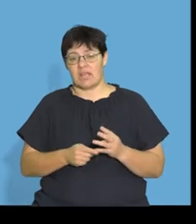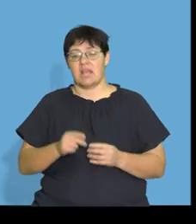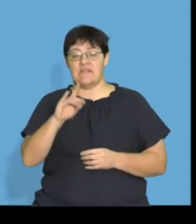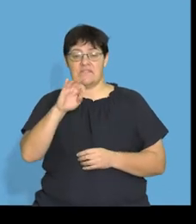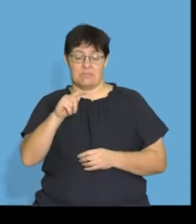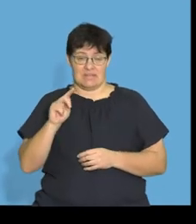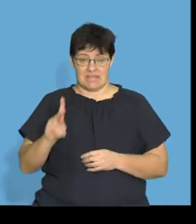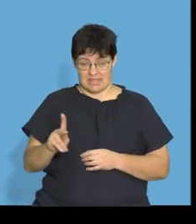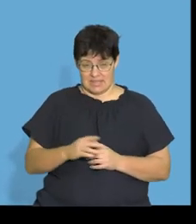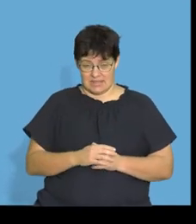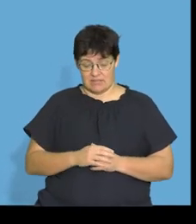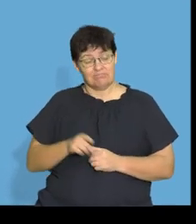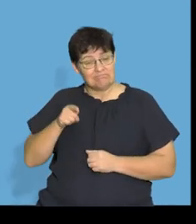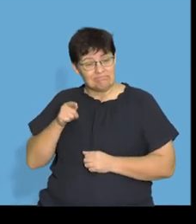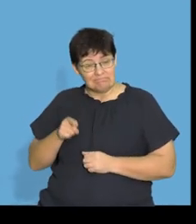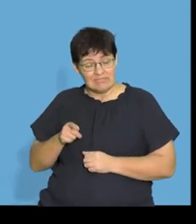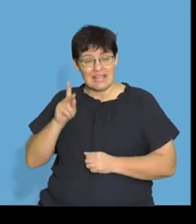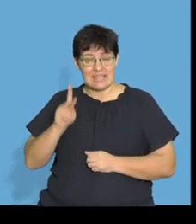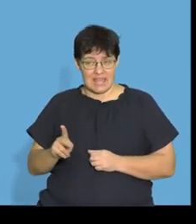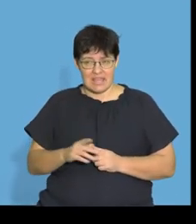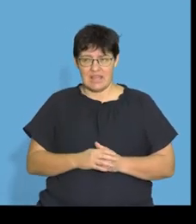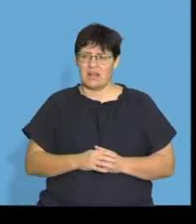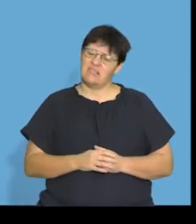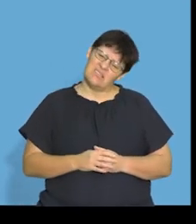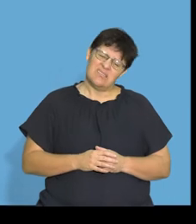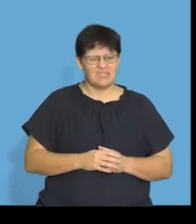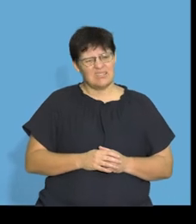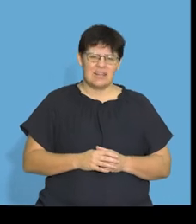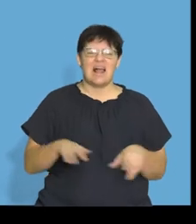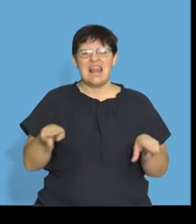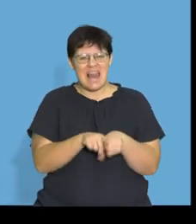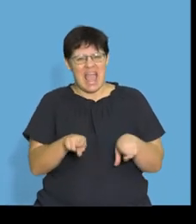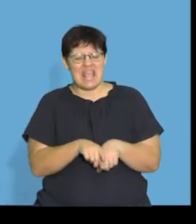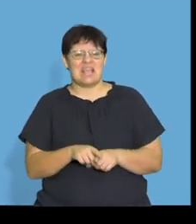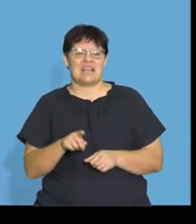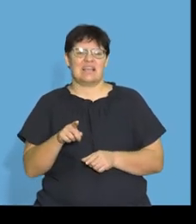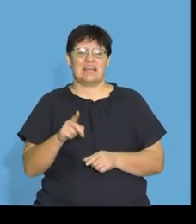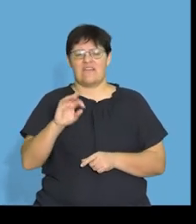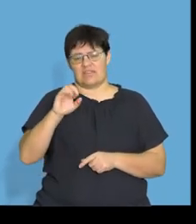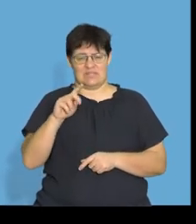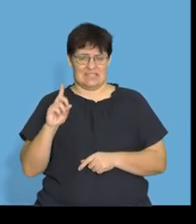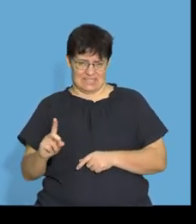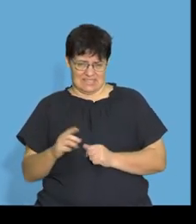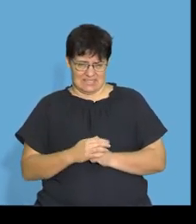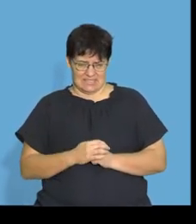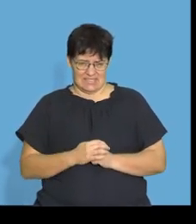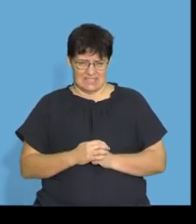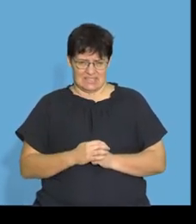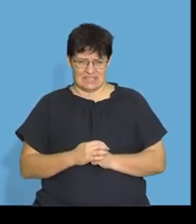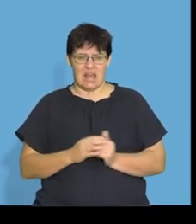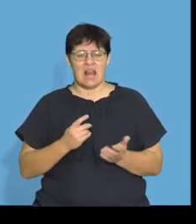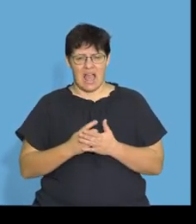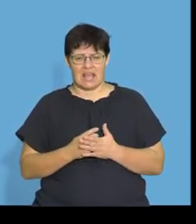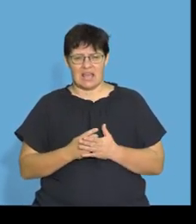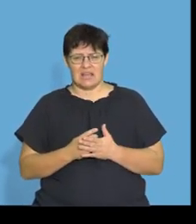Okay, guys, the next one is vitamin K. Vitamin K, kind of like, also like vitamin D, your